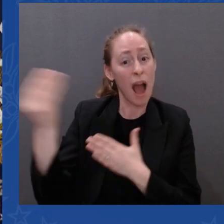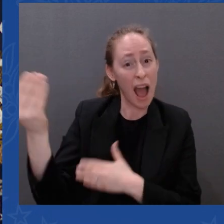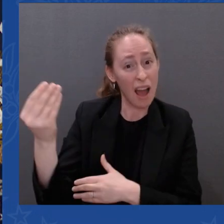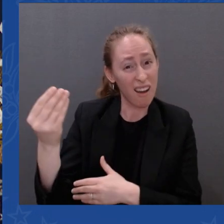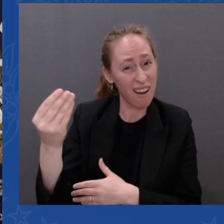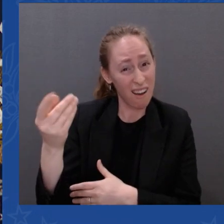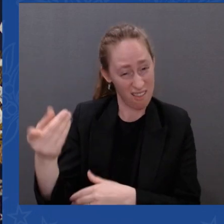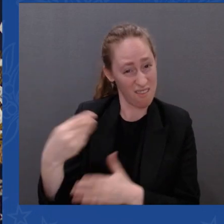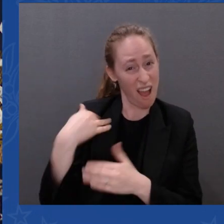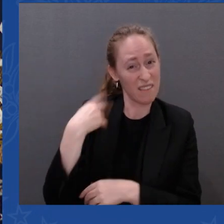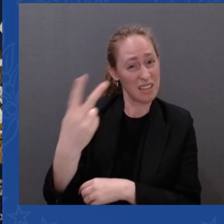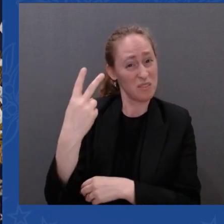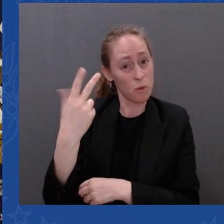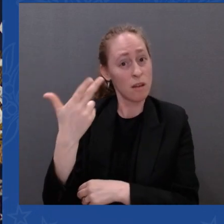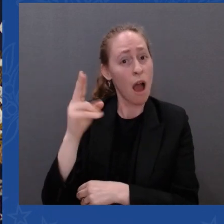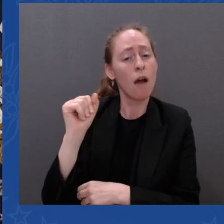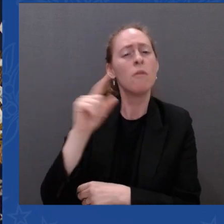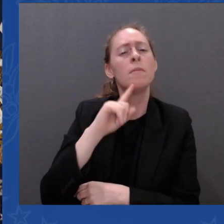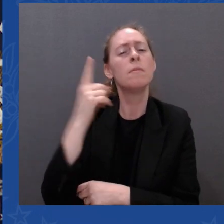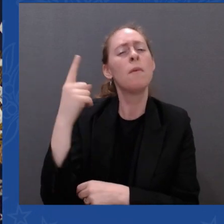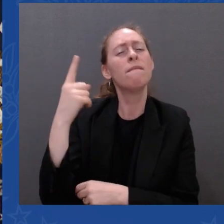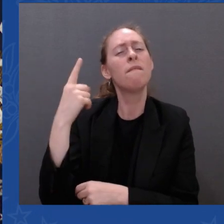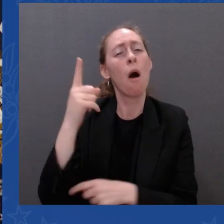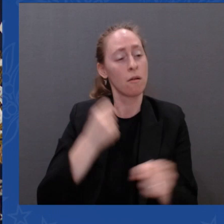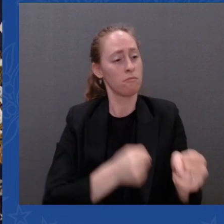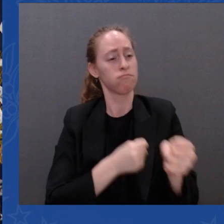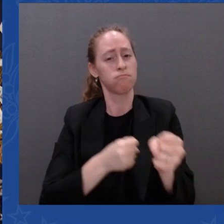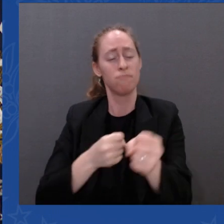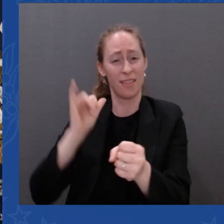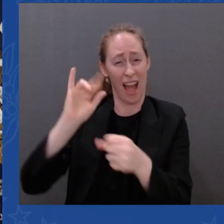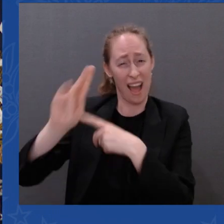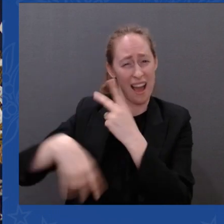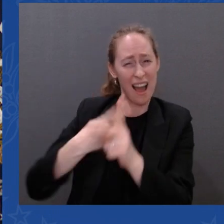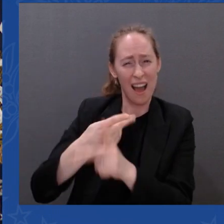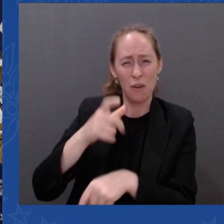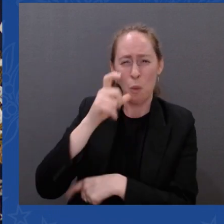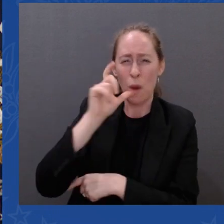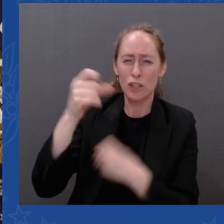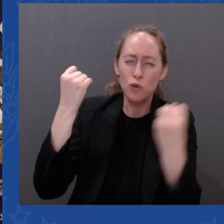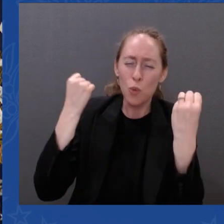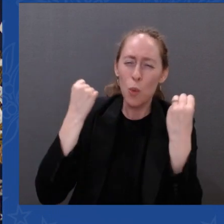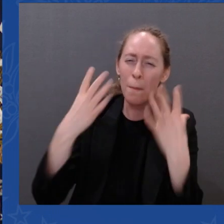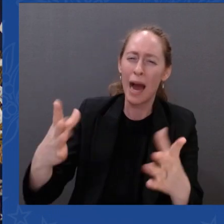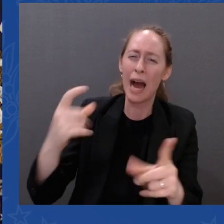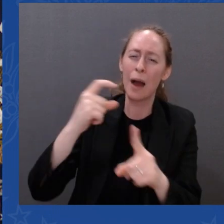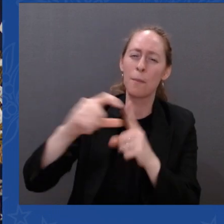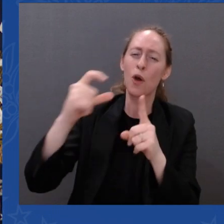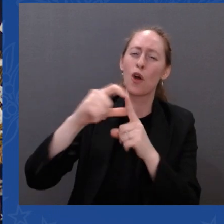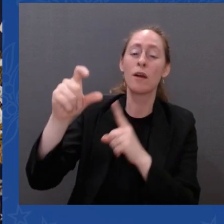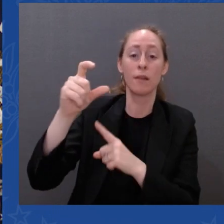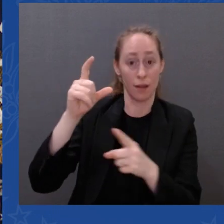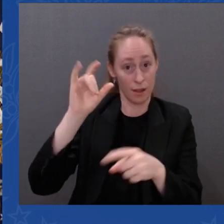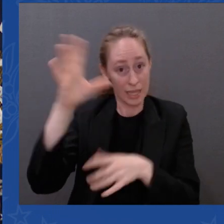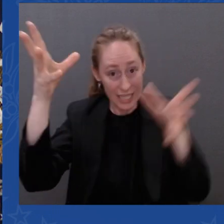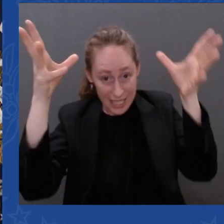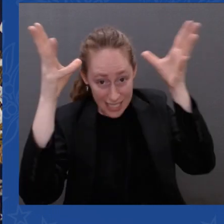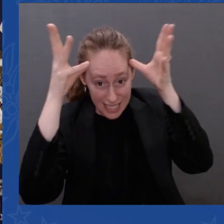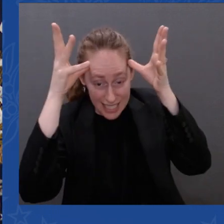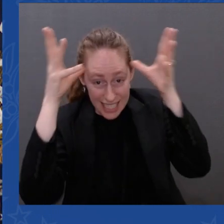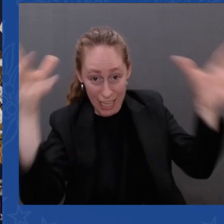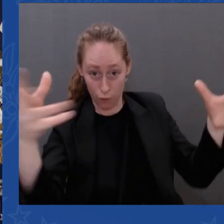Deer aren't running through the forest with Kevlar vests on, for God's sake. It's just sick.